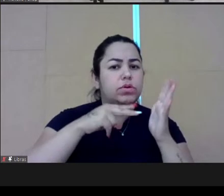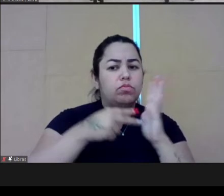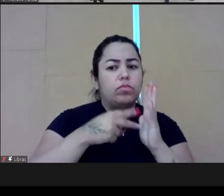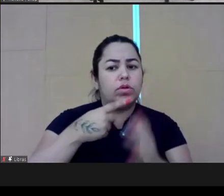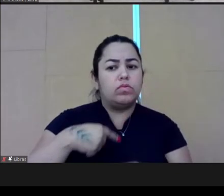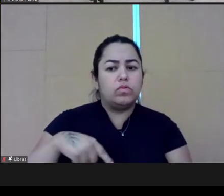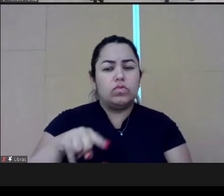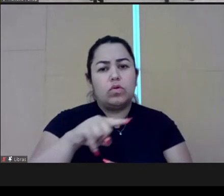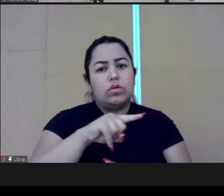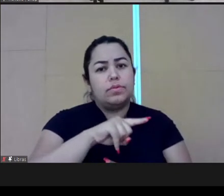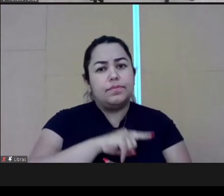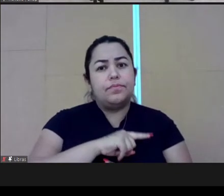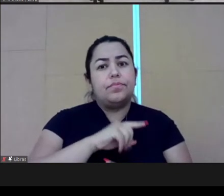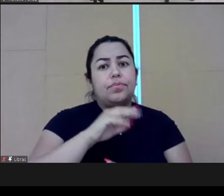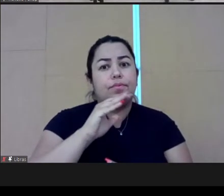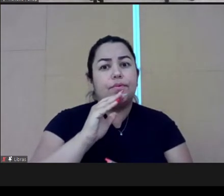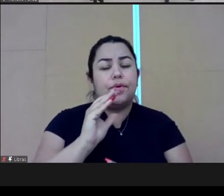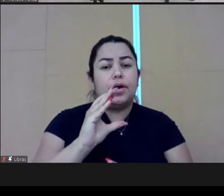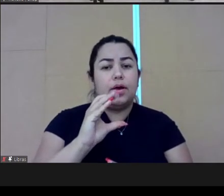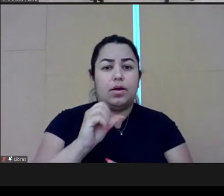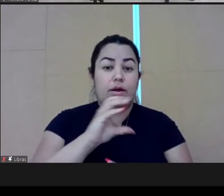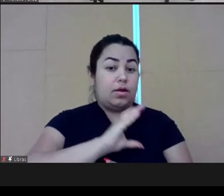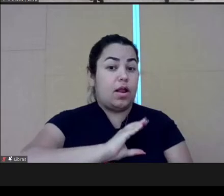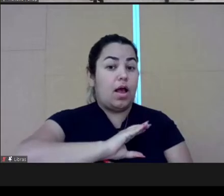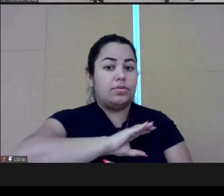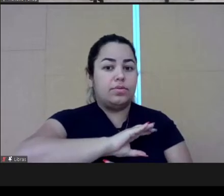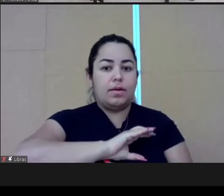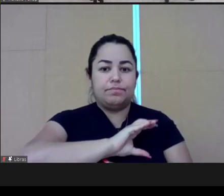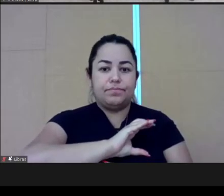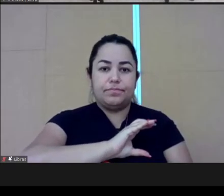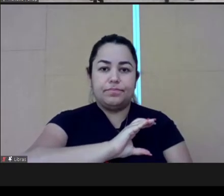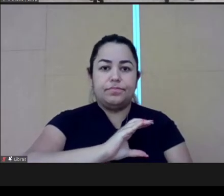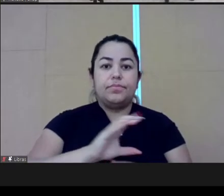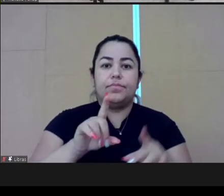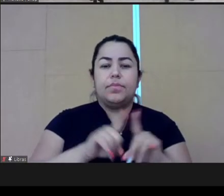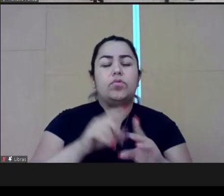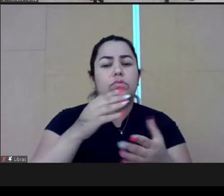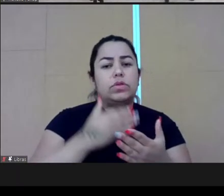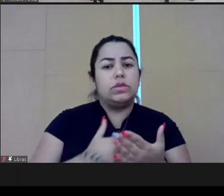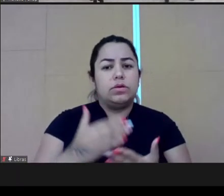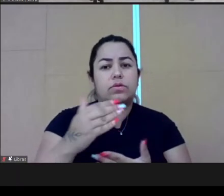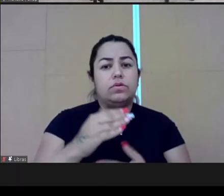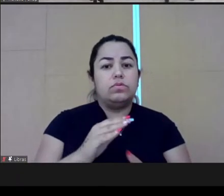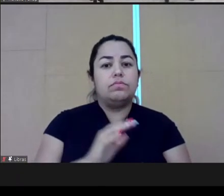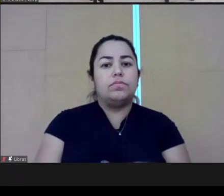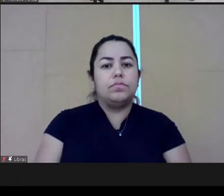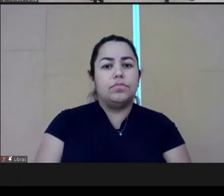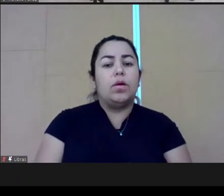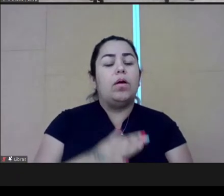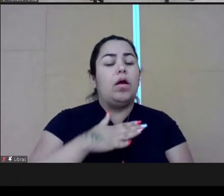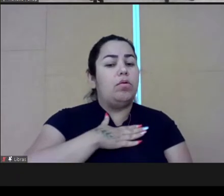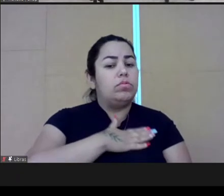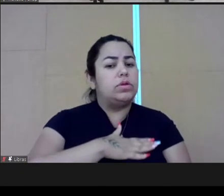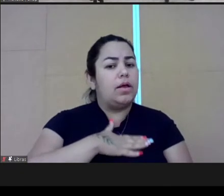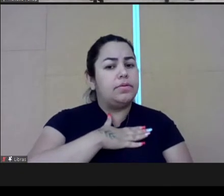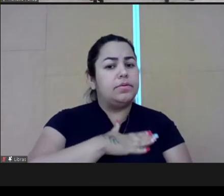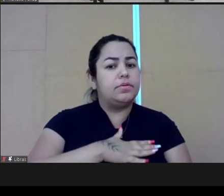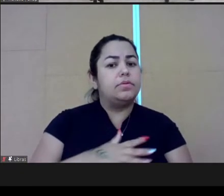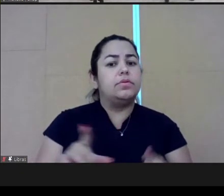seeing some progress as a result. I would really encourage you in all of your leadership practices to